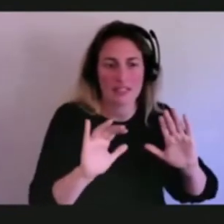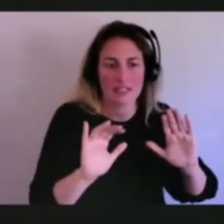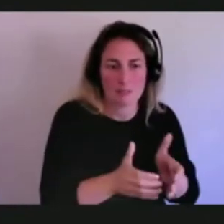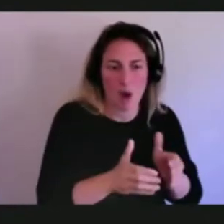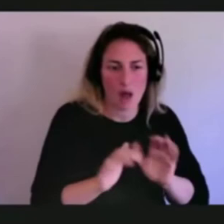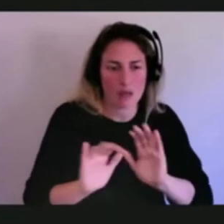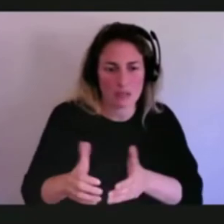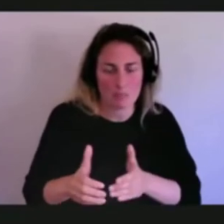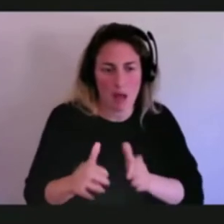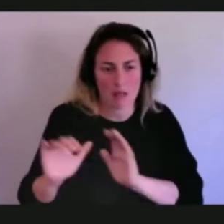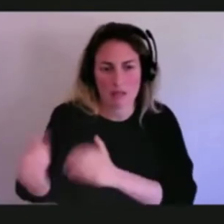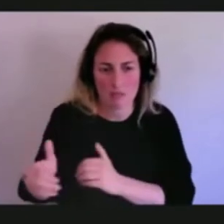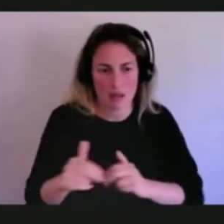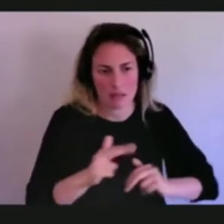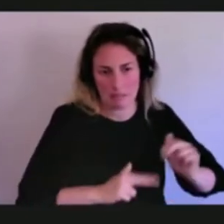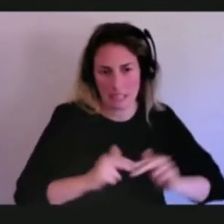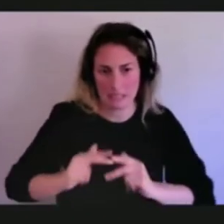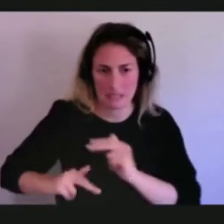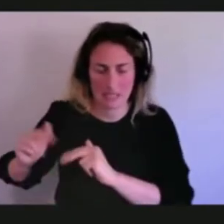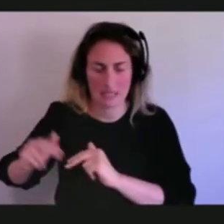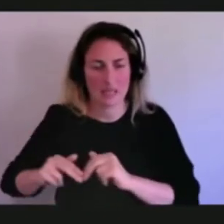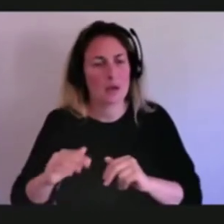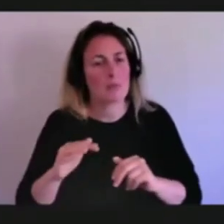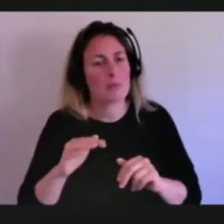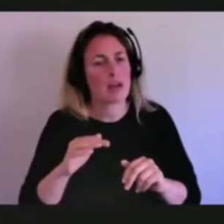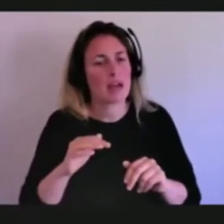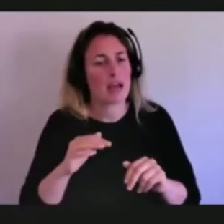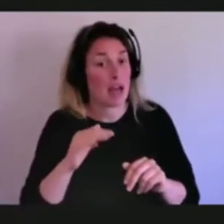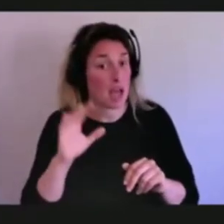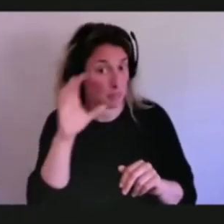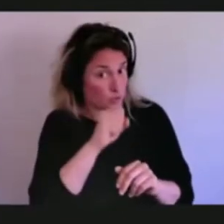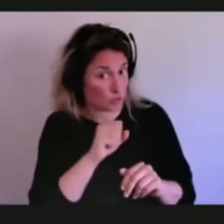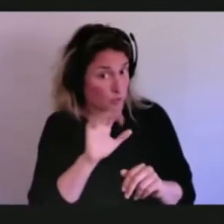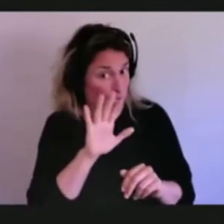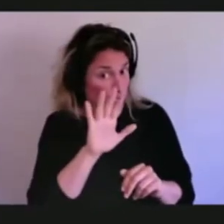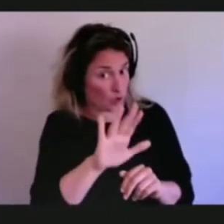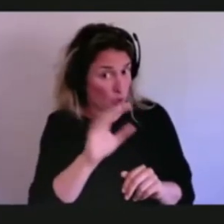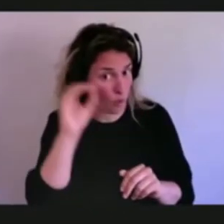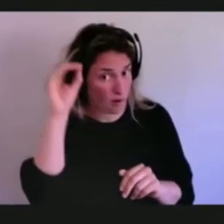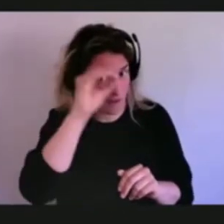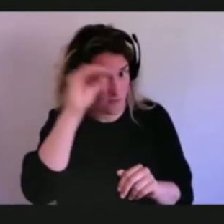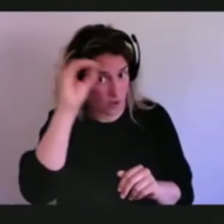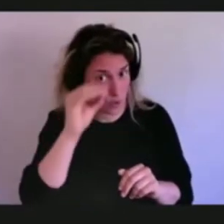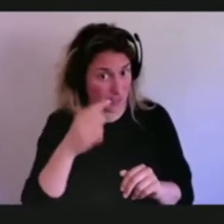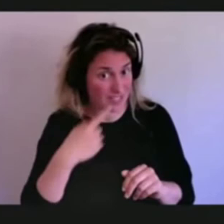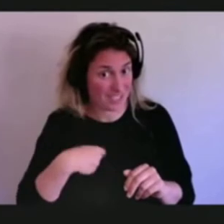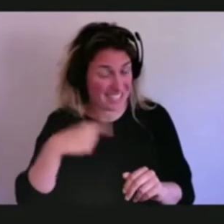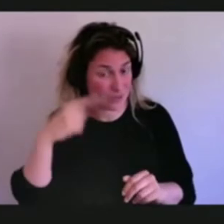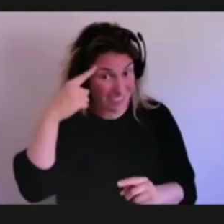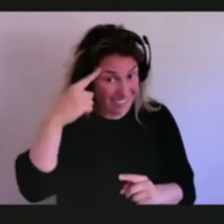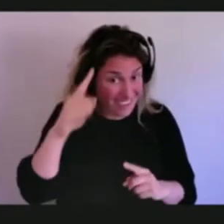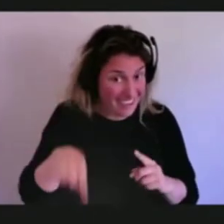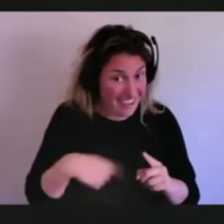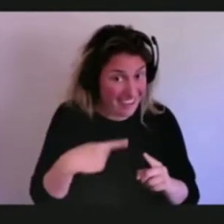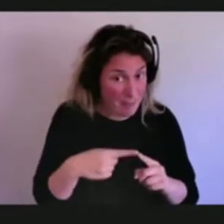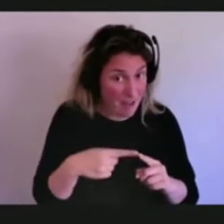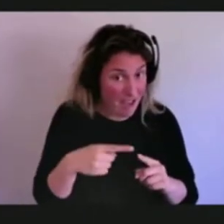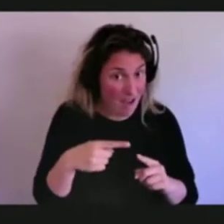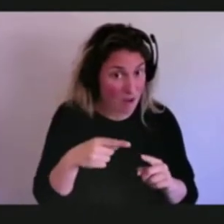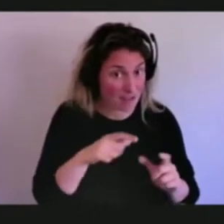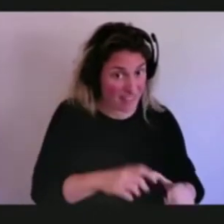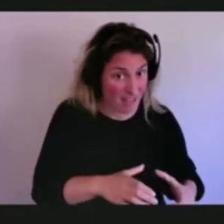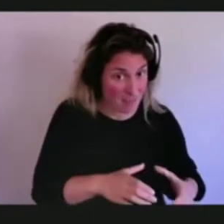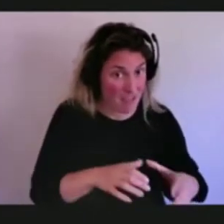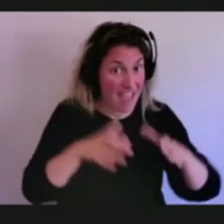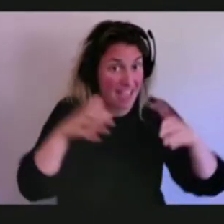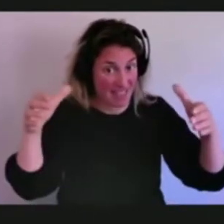Your view, I assume, is, you we need to take that into account in the sense that, you know, macro sites could have more robust